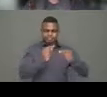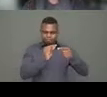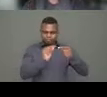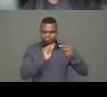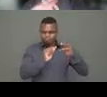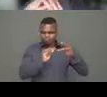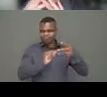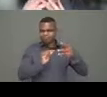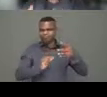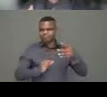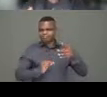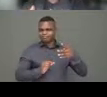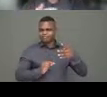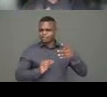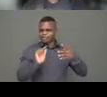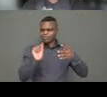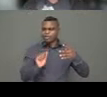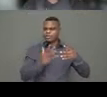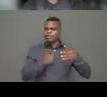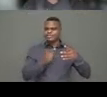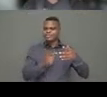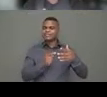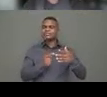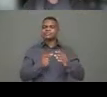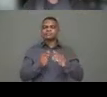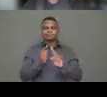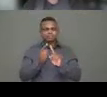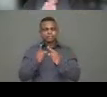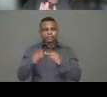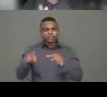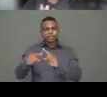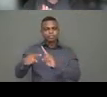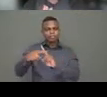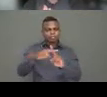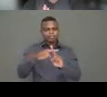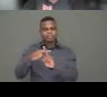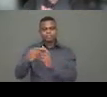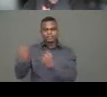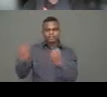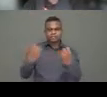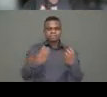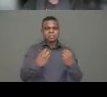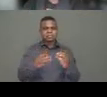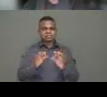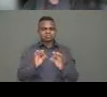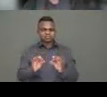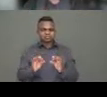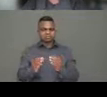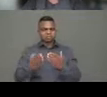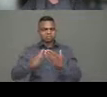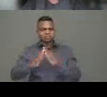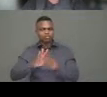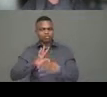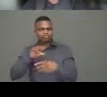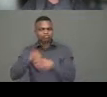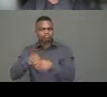disabilities in a way that can make us more accountable to our partners to funders, and most importantly, to all those people that we